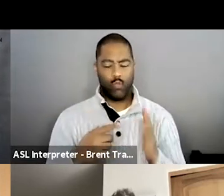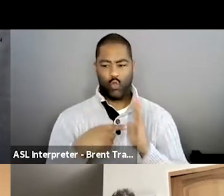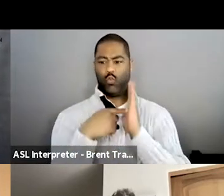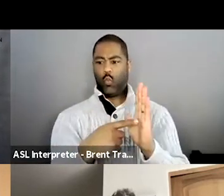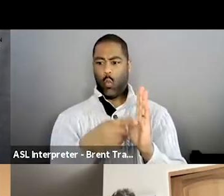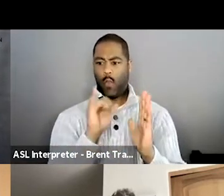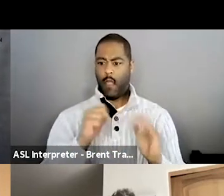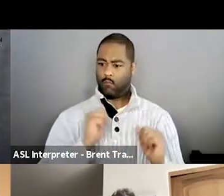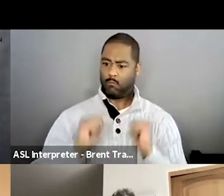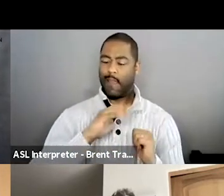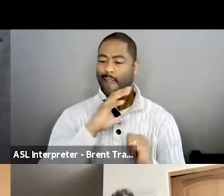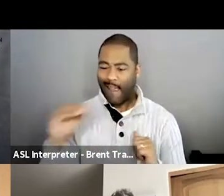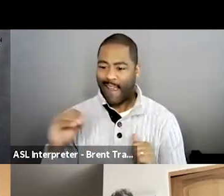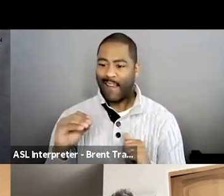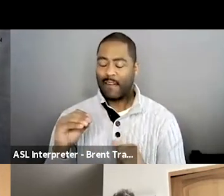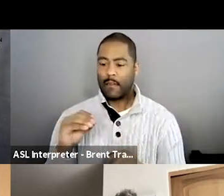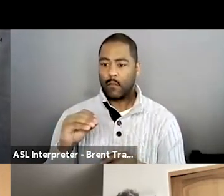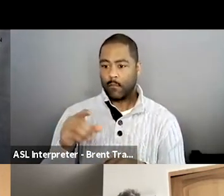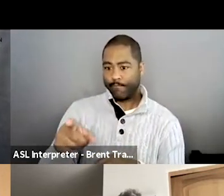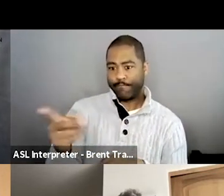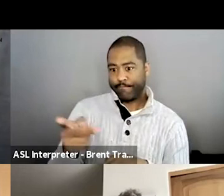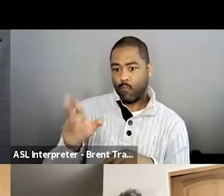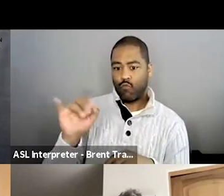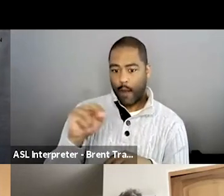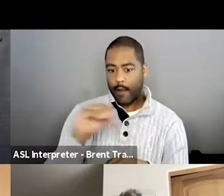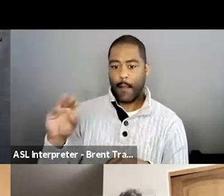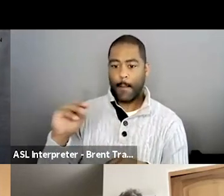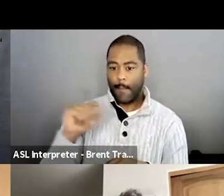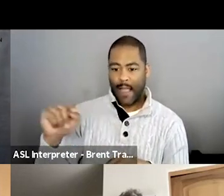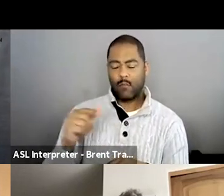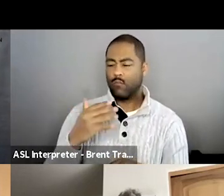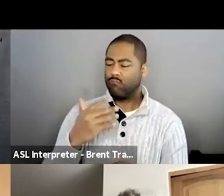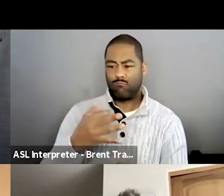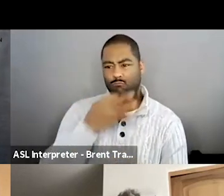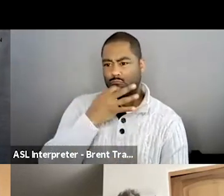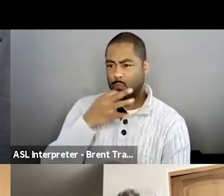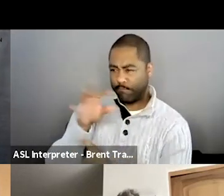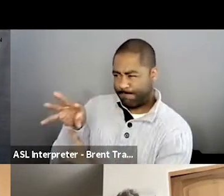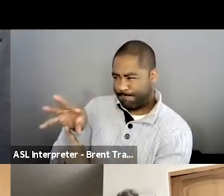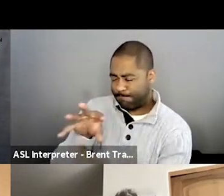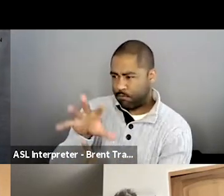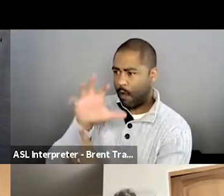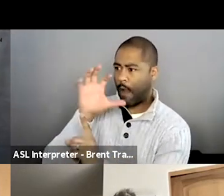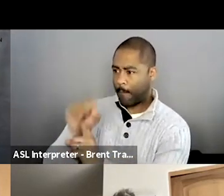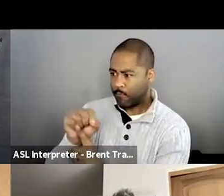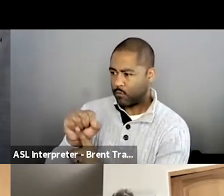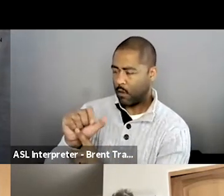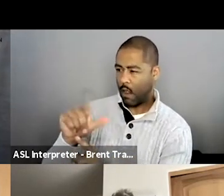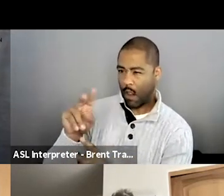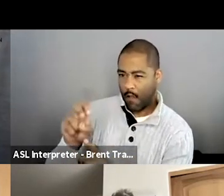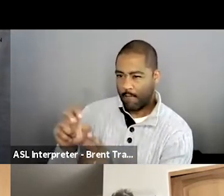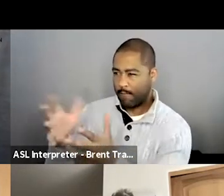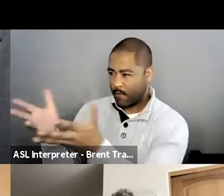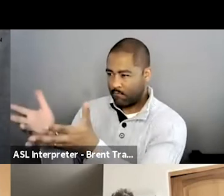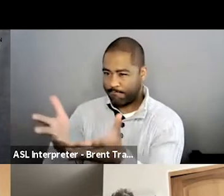to ask you a question, Christina, about, about your, kind of your life now. Um, I imagine in a, going to school in the same hometown